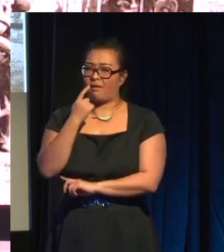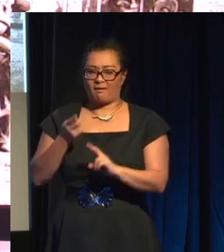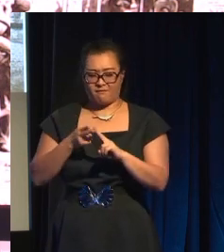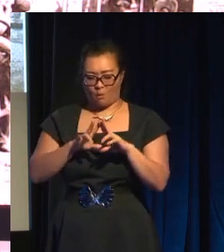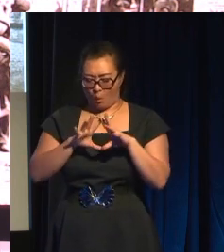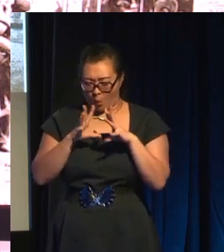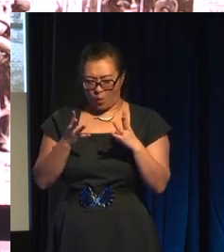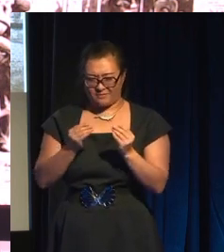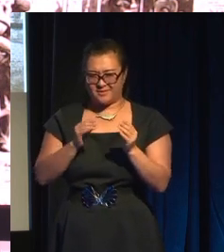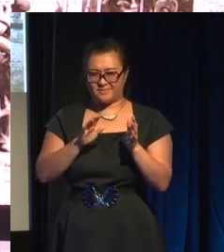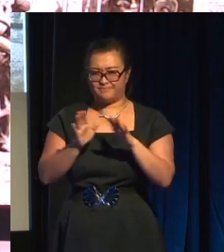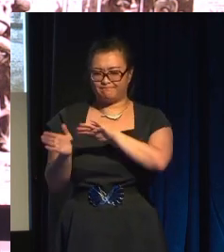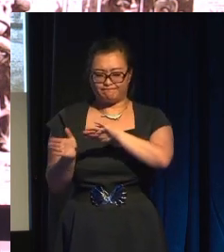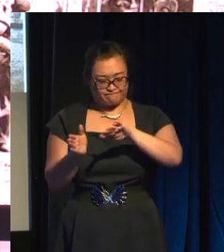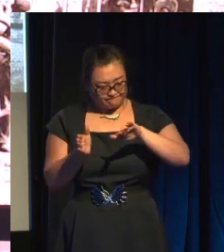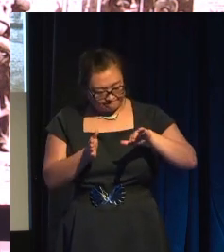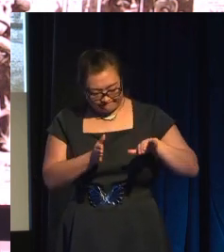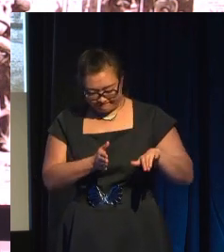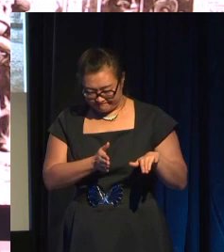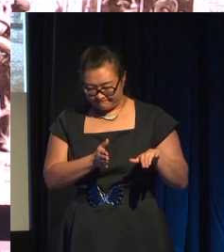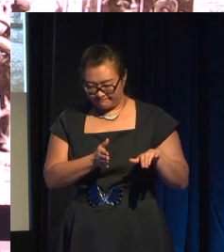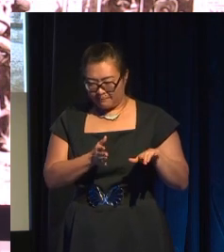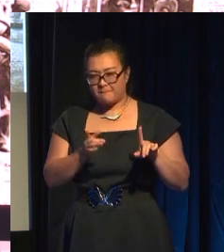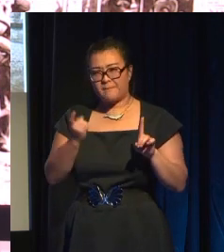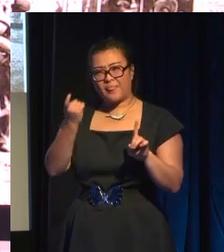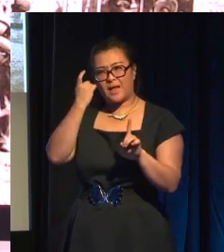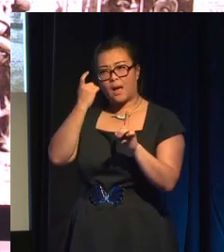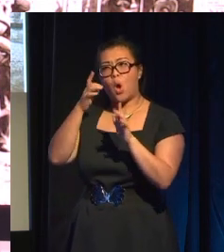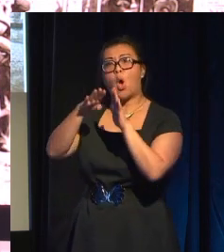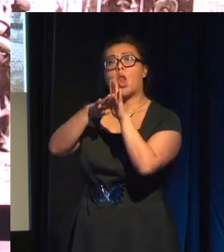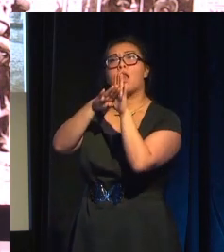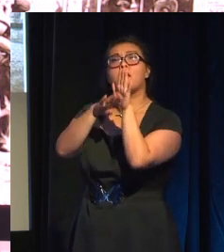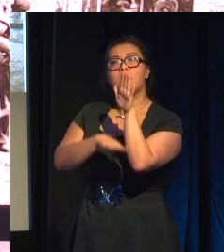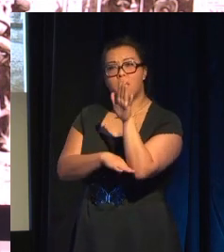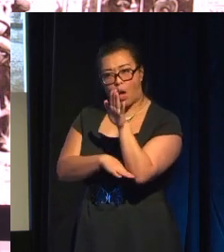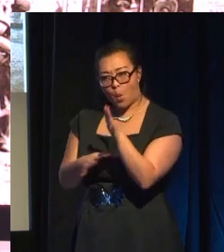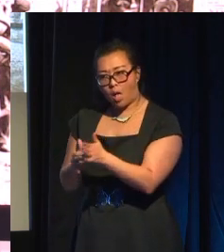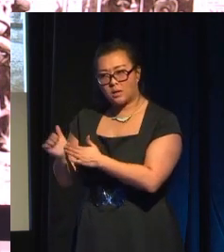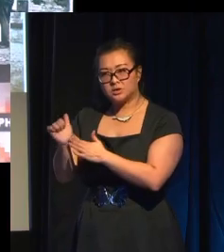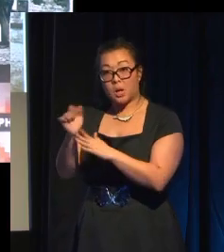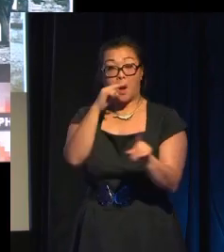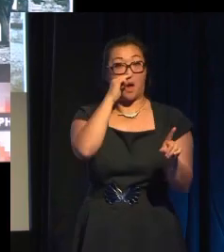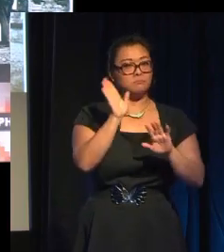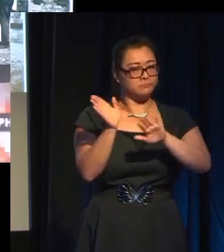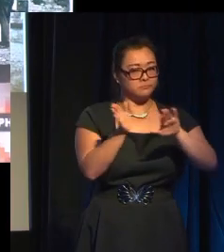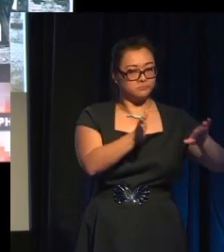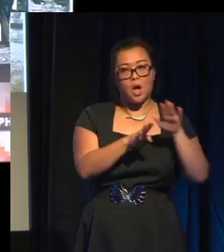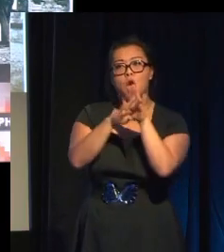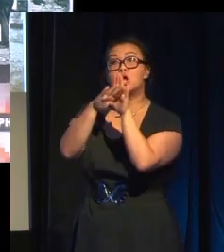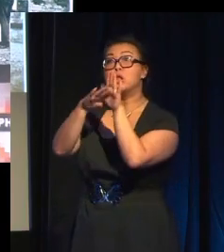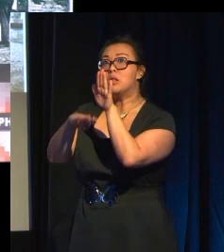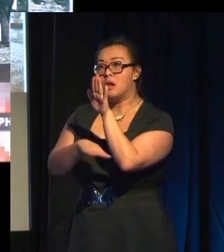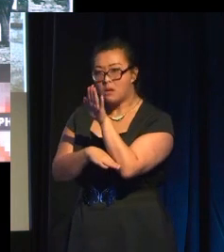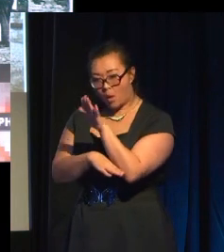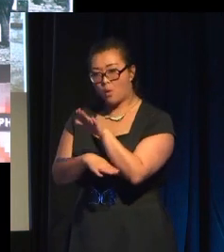about low culture and turn our attention to it and look at the way it